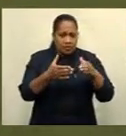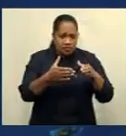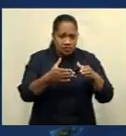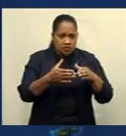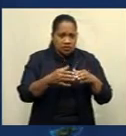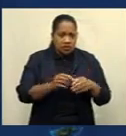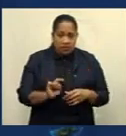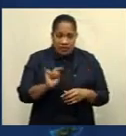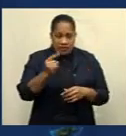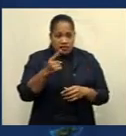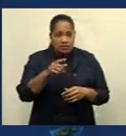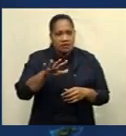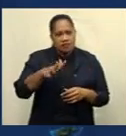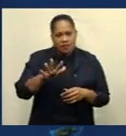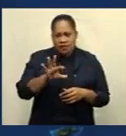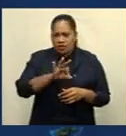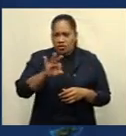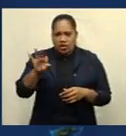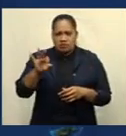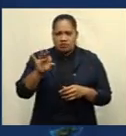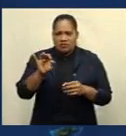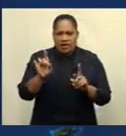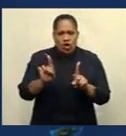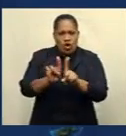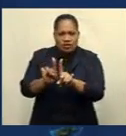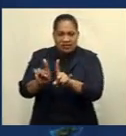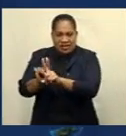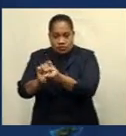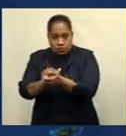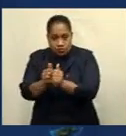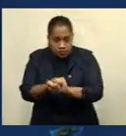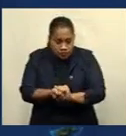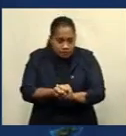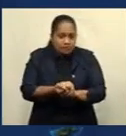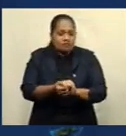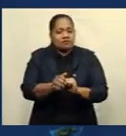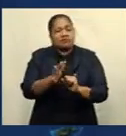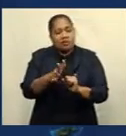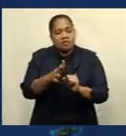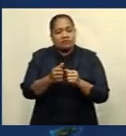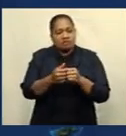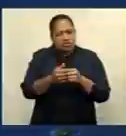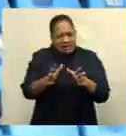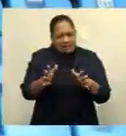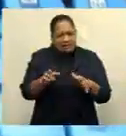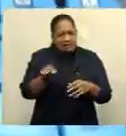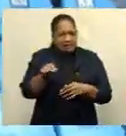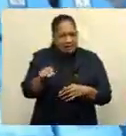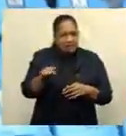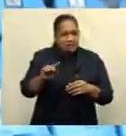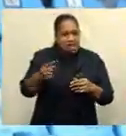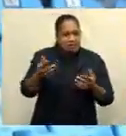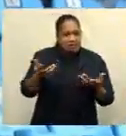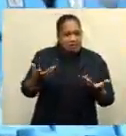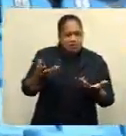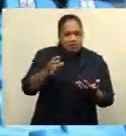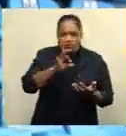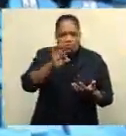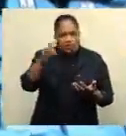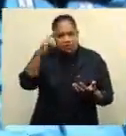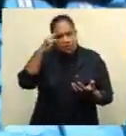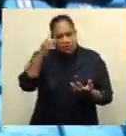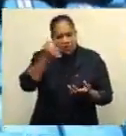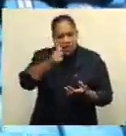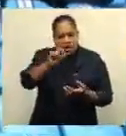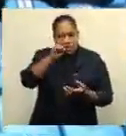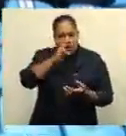maybe non-contact sports will be able to start but I don't think we will be allowing